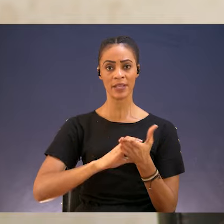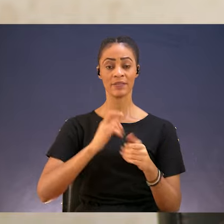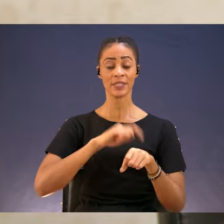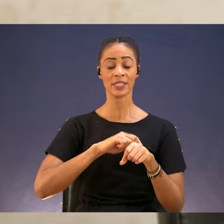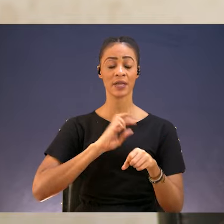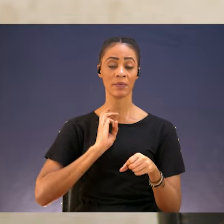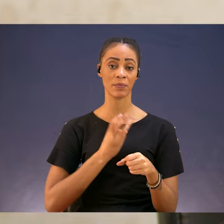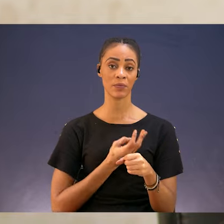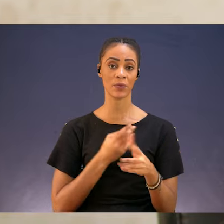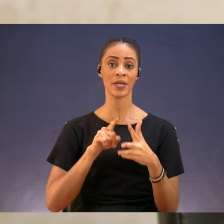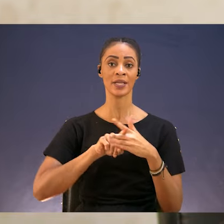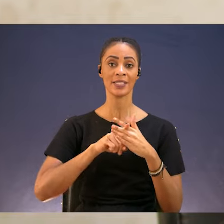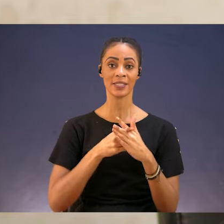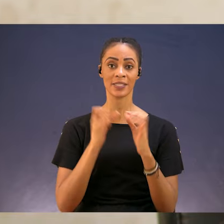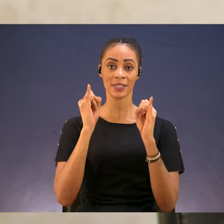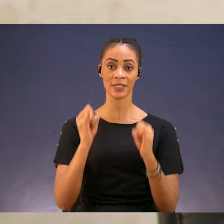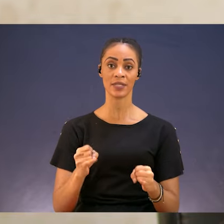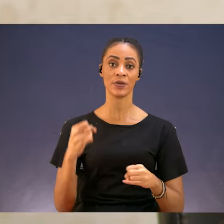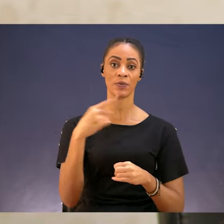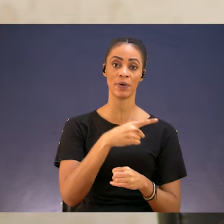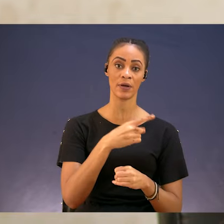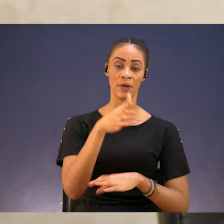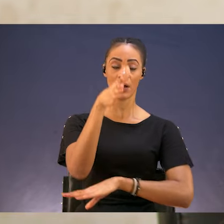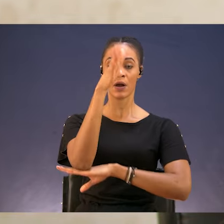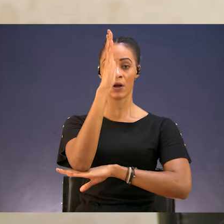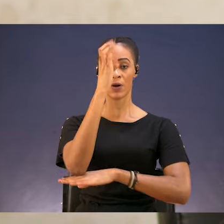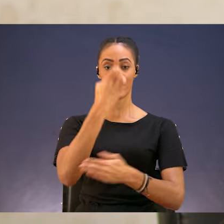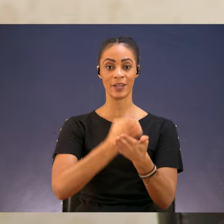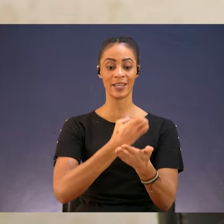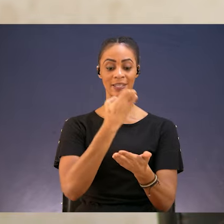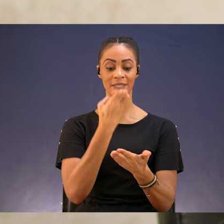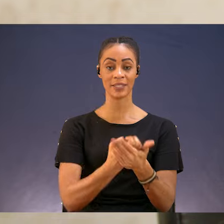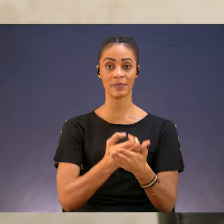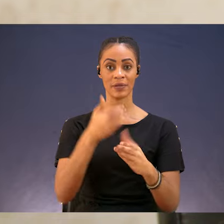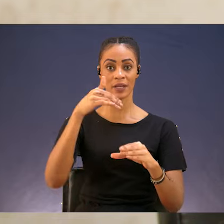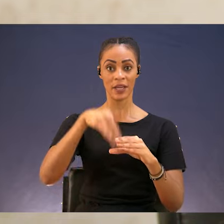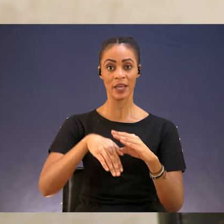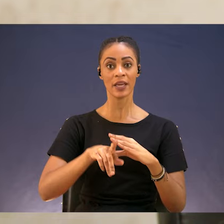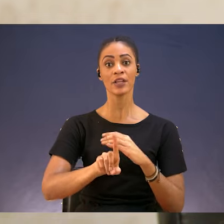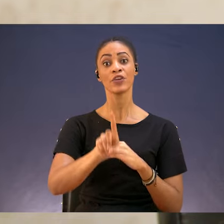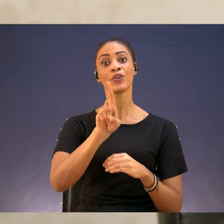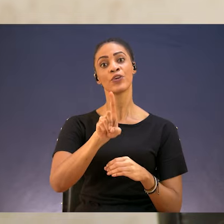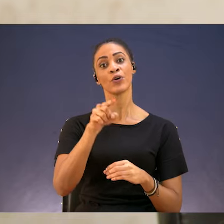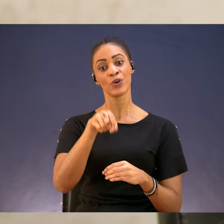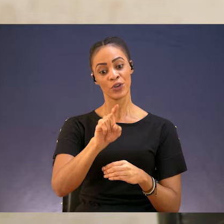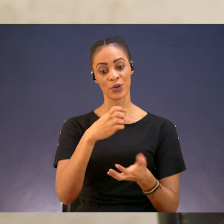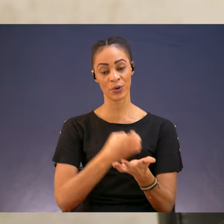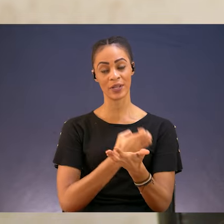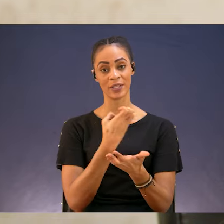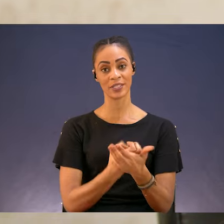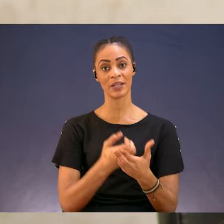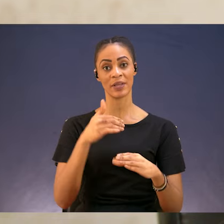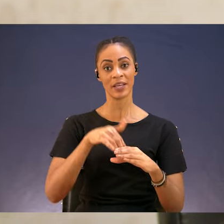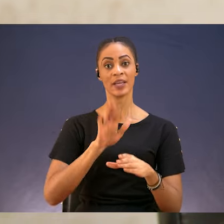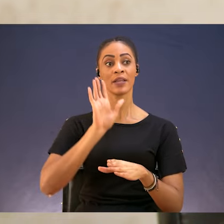this week, and we're entering also into a new month, that God will be established inside you, and you will be